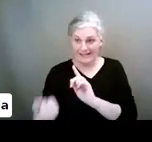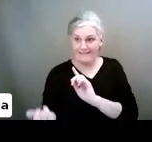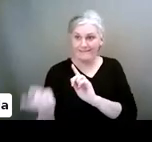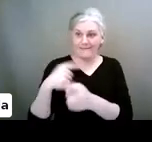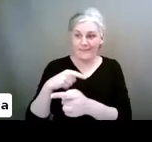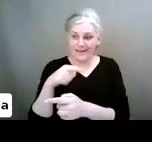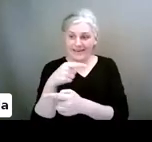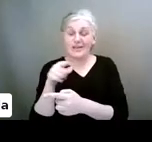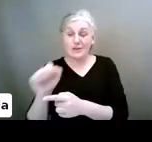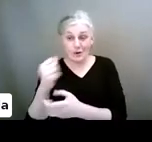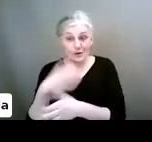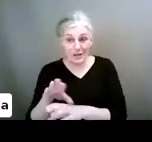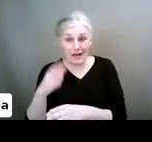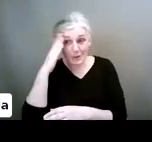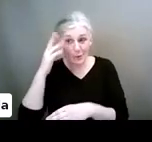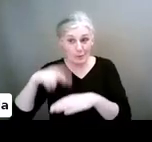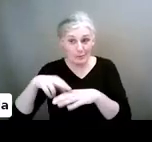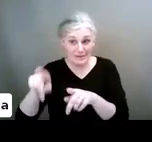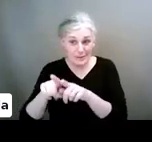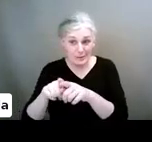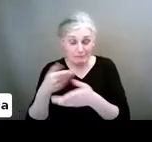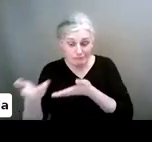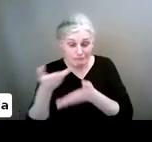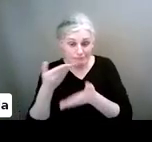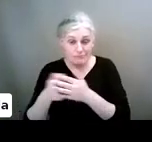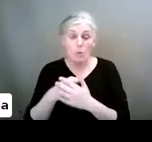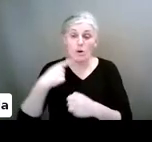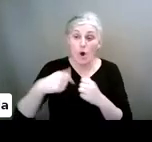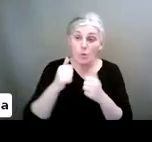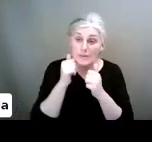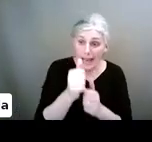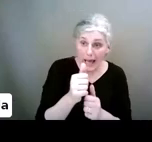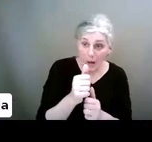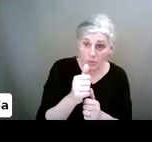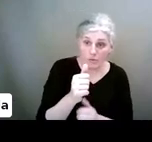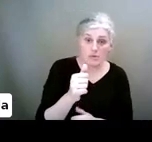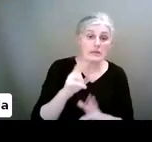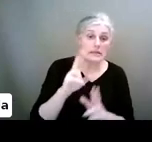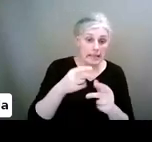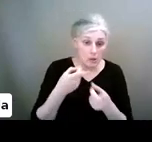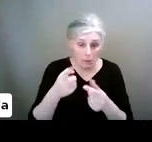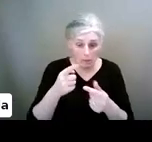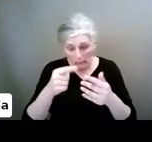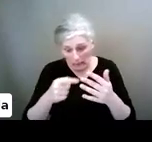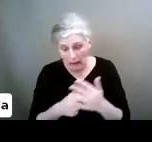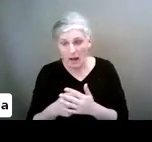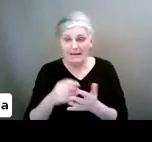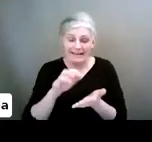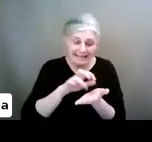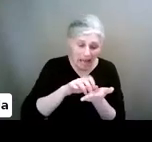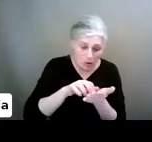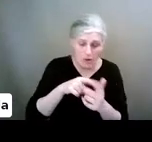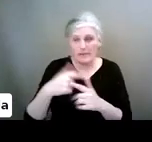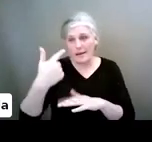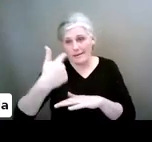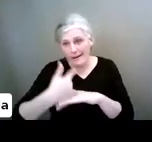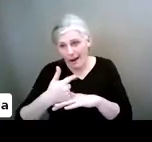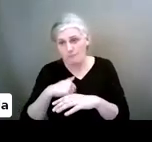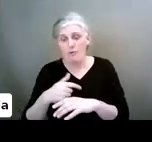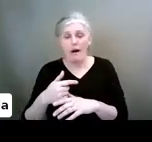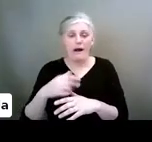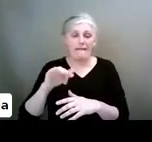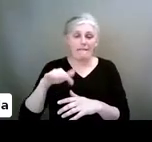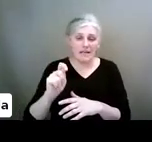So communication limits as well. What's always allowed. So, you know, calculator, camera, Fitbit, music,